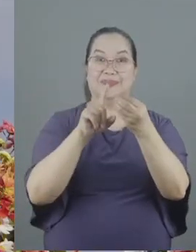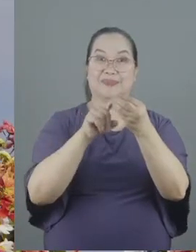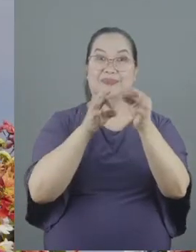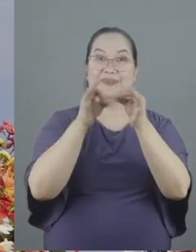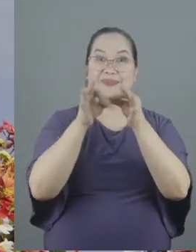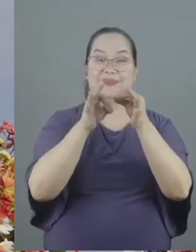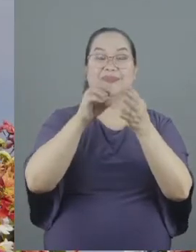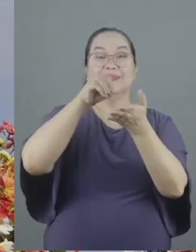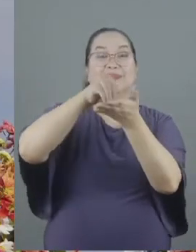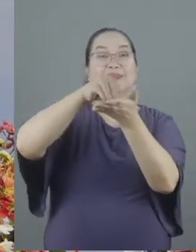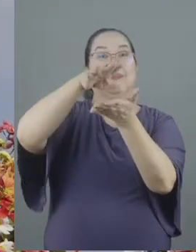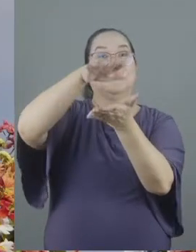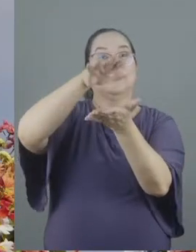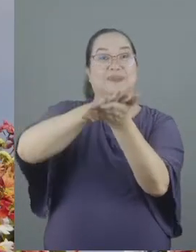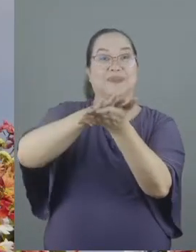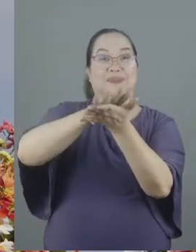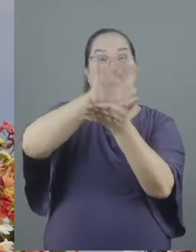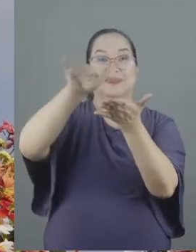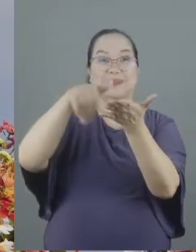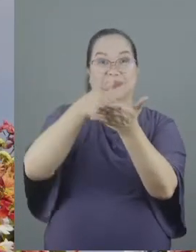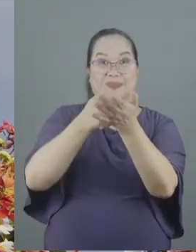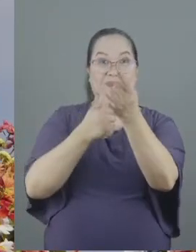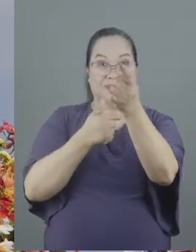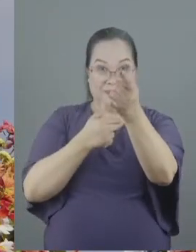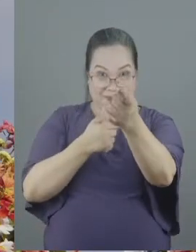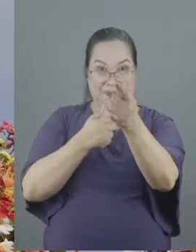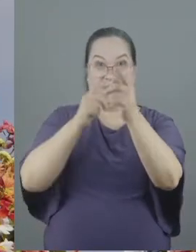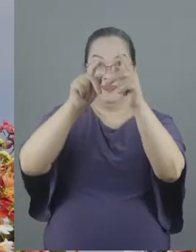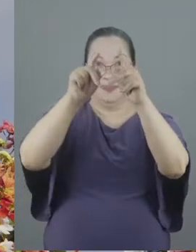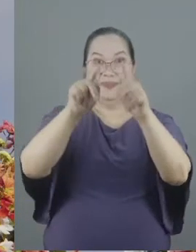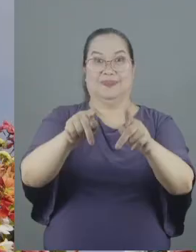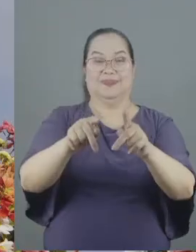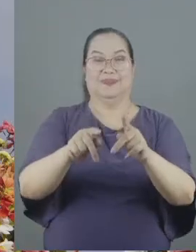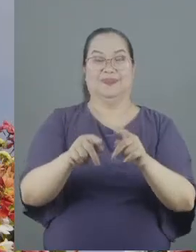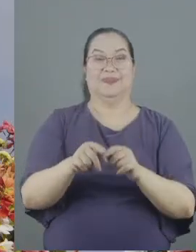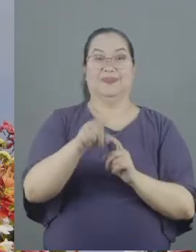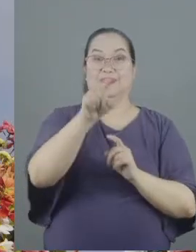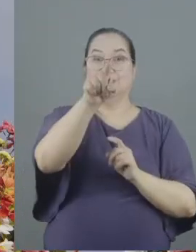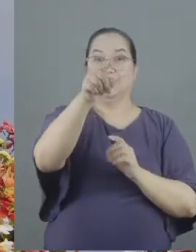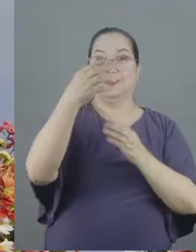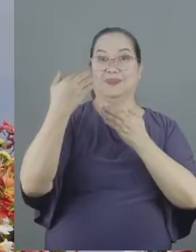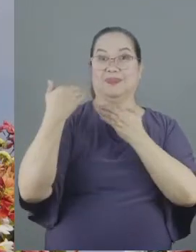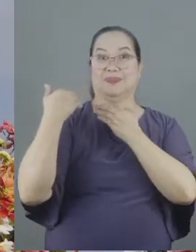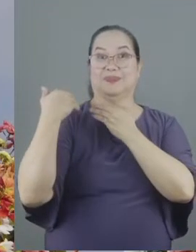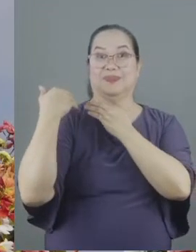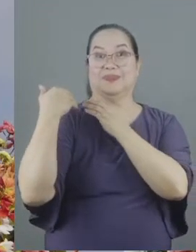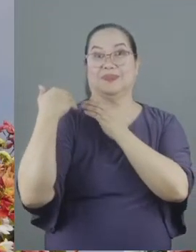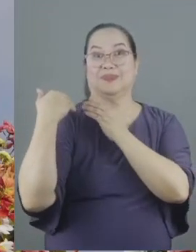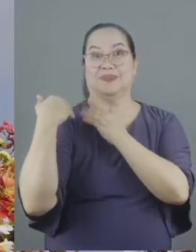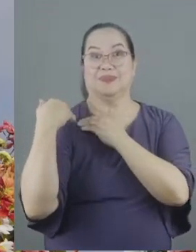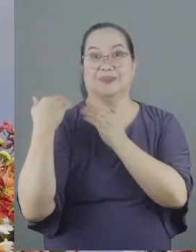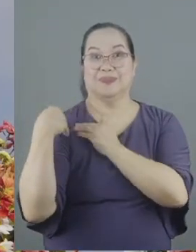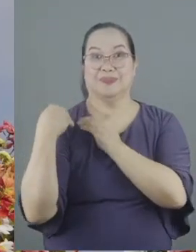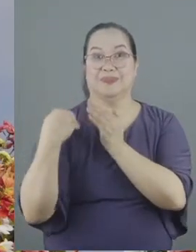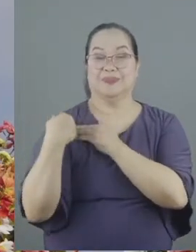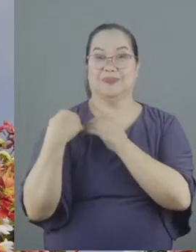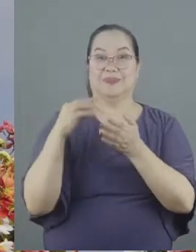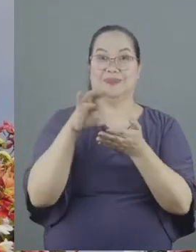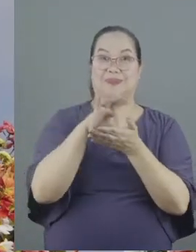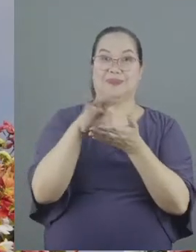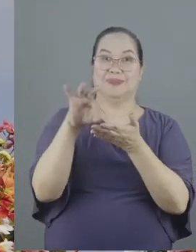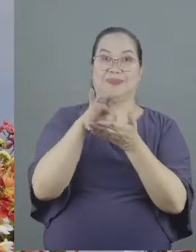indebted to owe a debt to someone to be obligated to have a financial